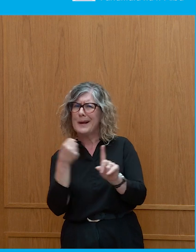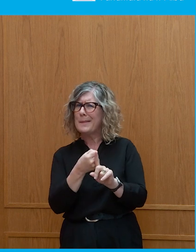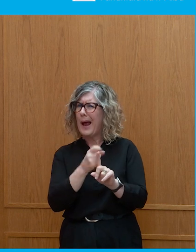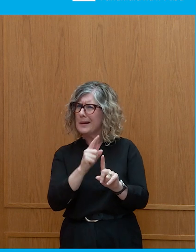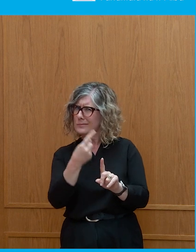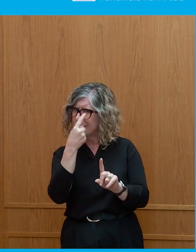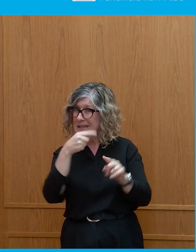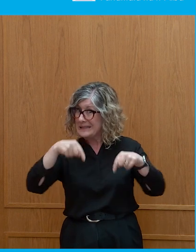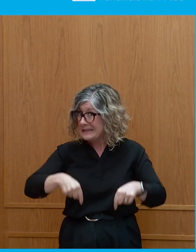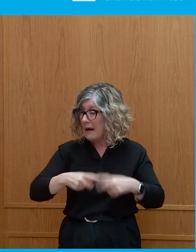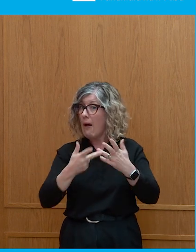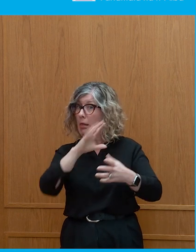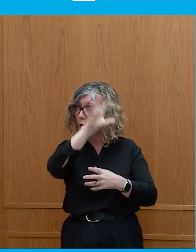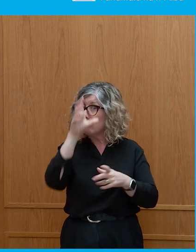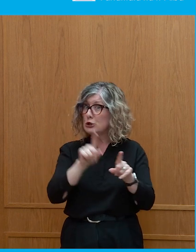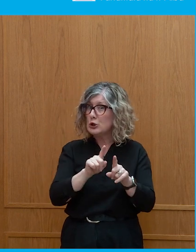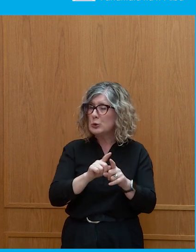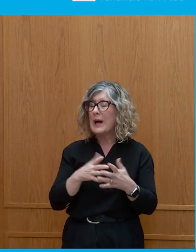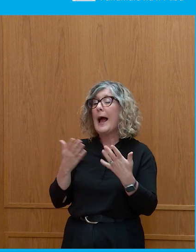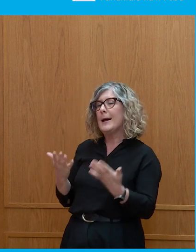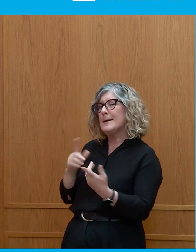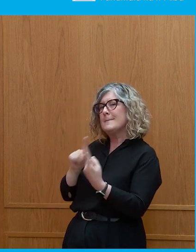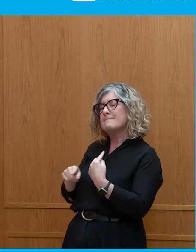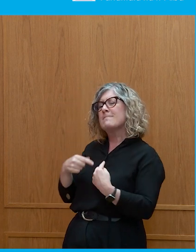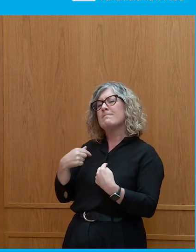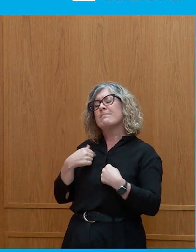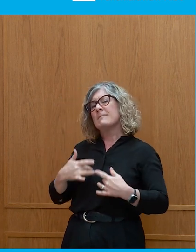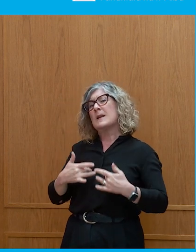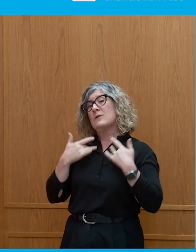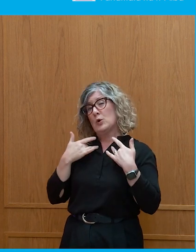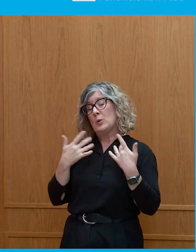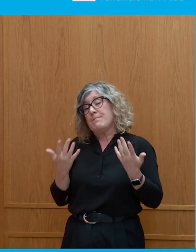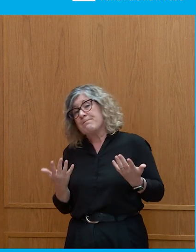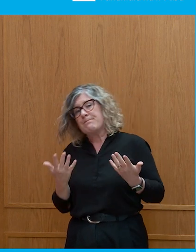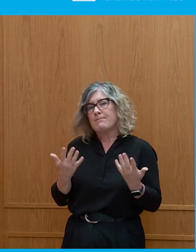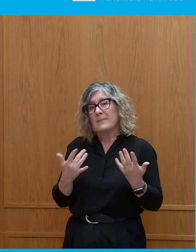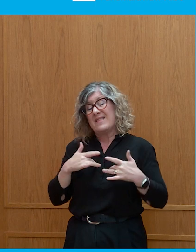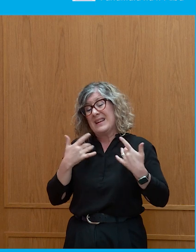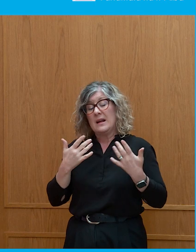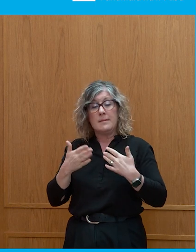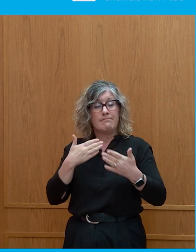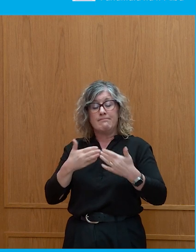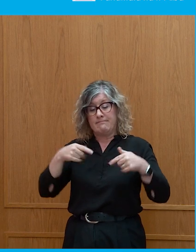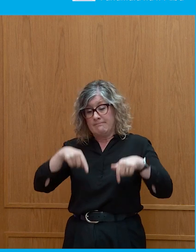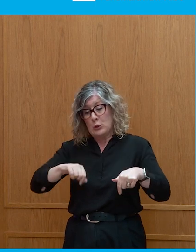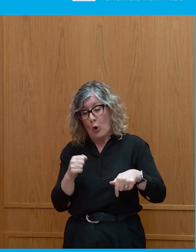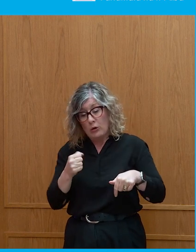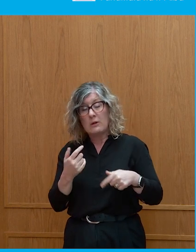view is that whether you're just looking at the UK or Scotland, the UK or more widely,